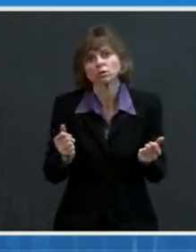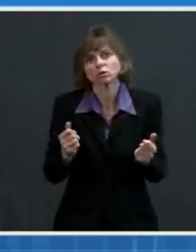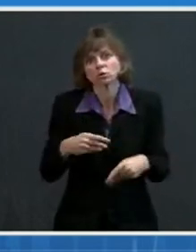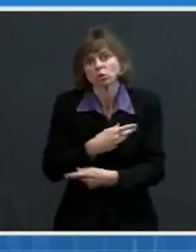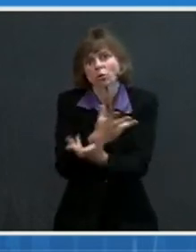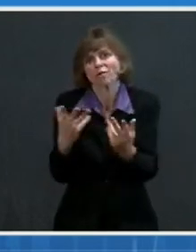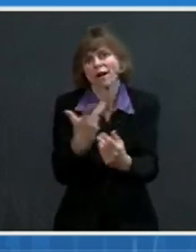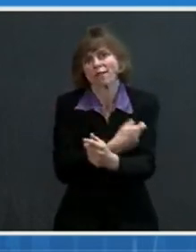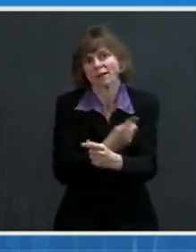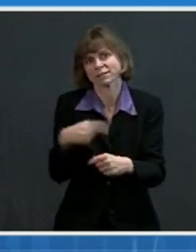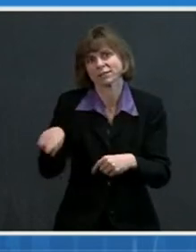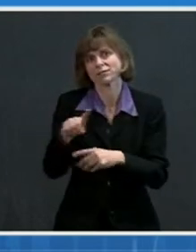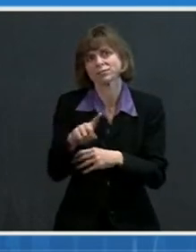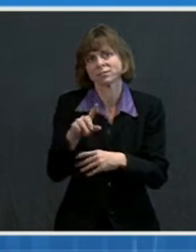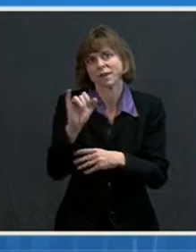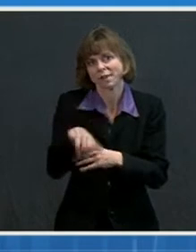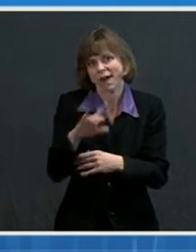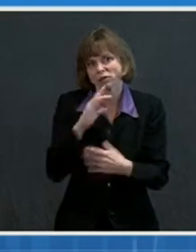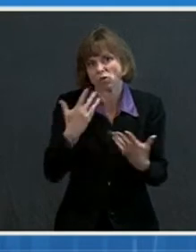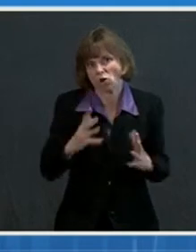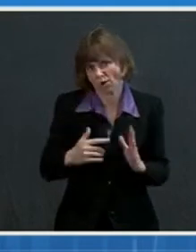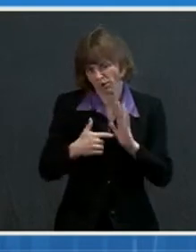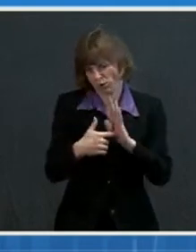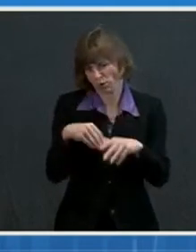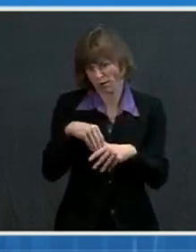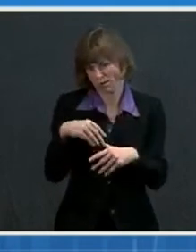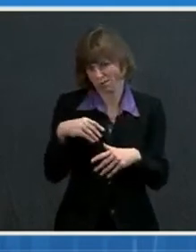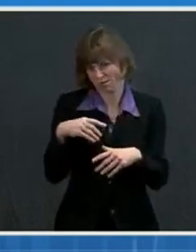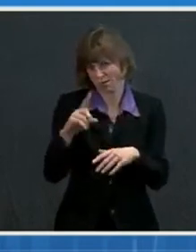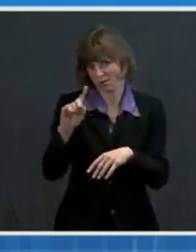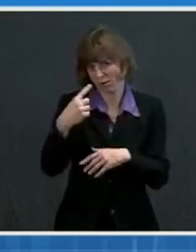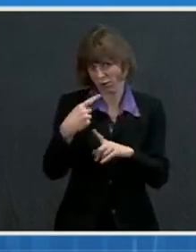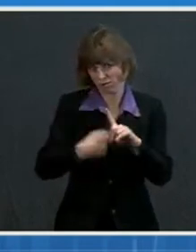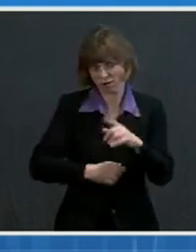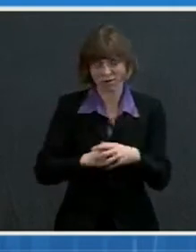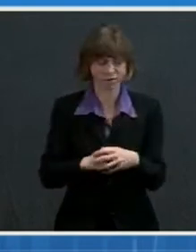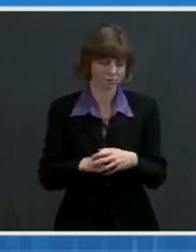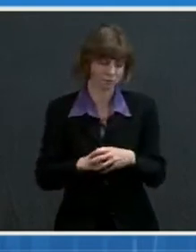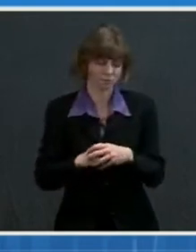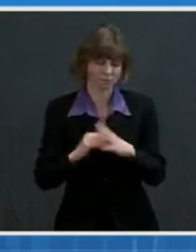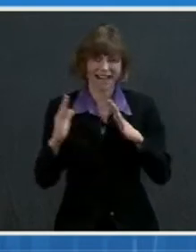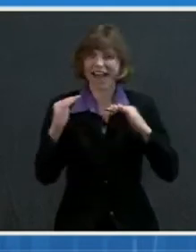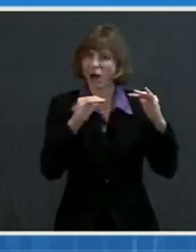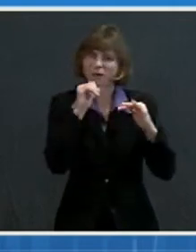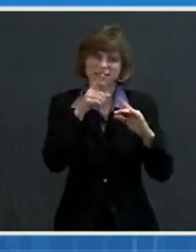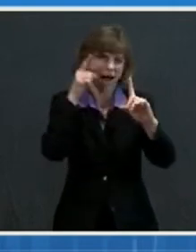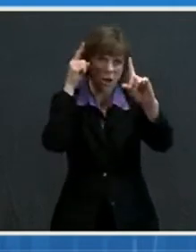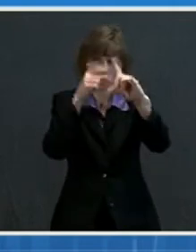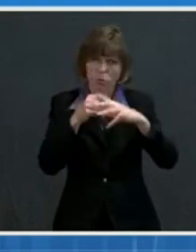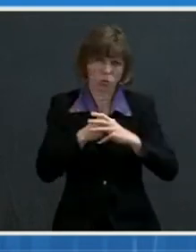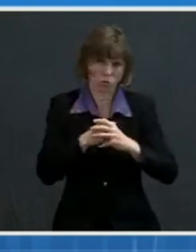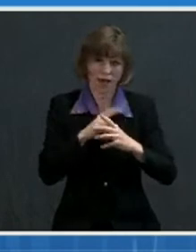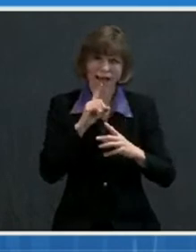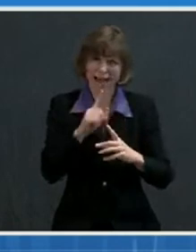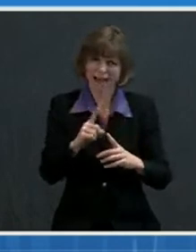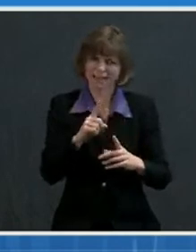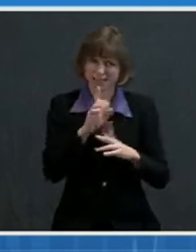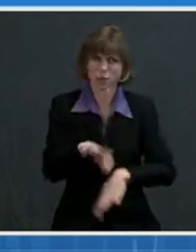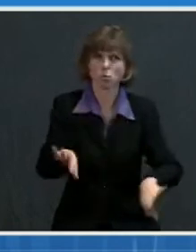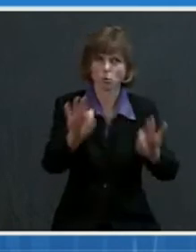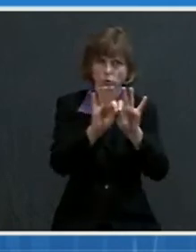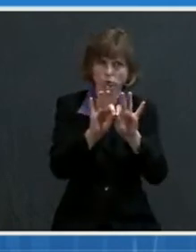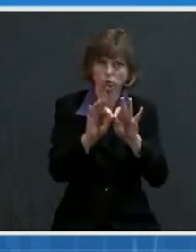of the vaccination program. So I just want to be clear that achieving equity is not an aspirational goal. This is mission critical.